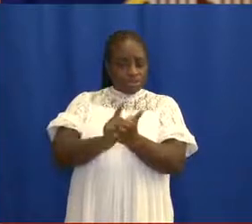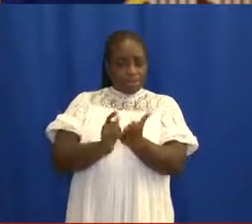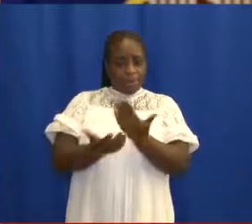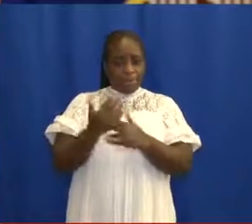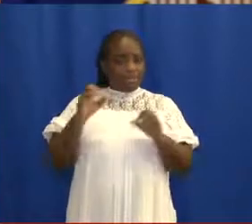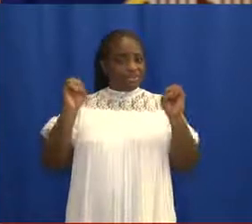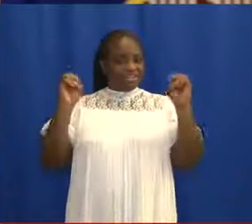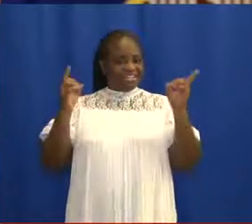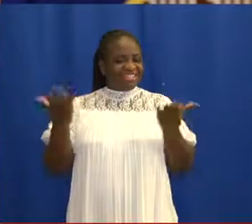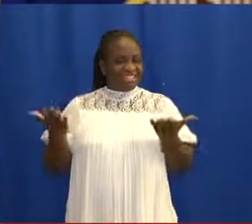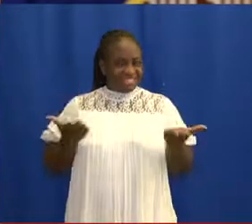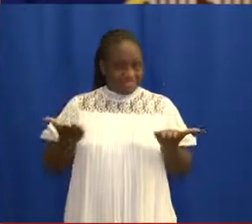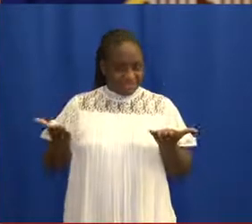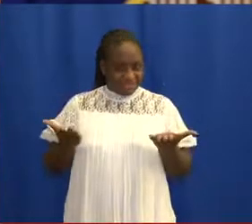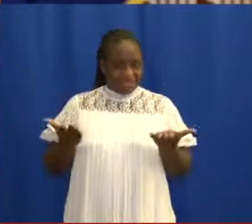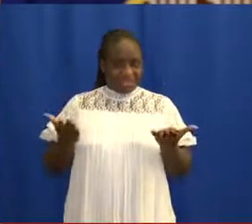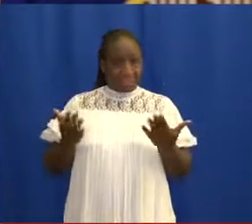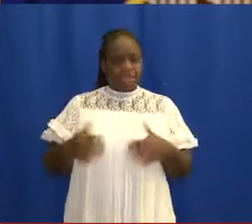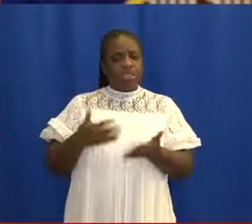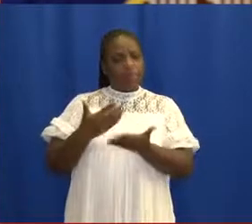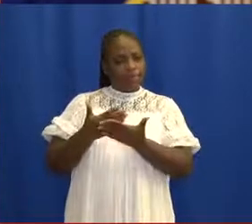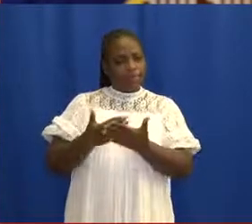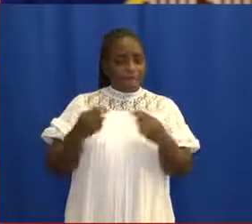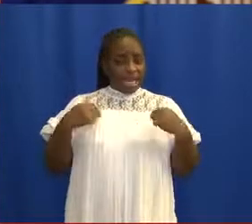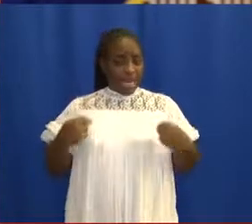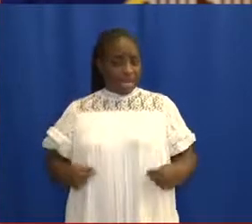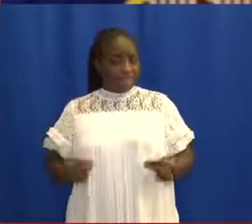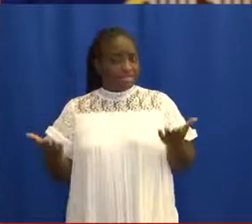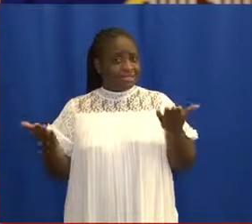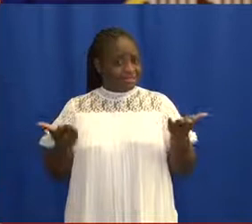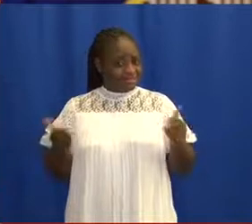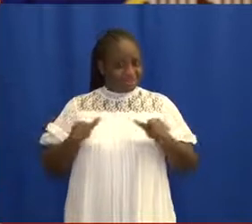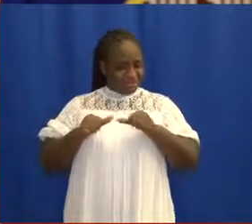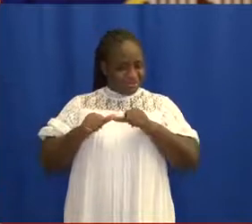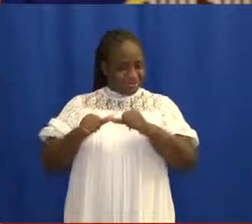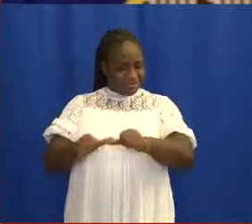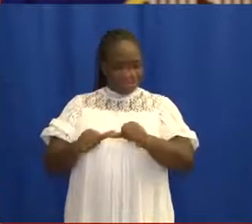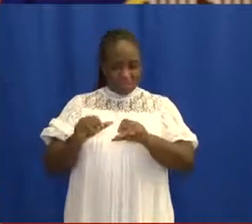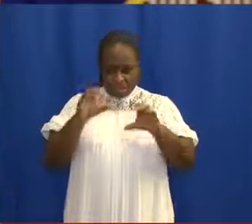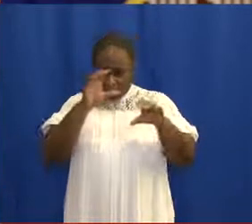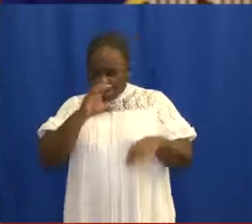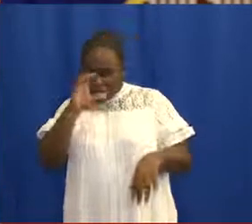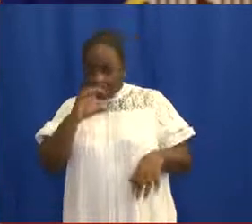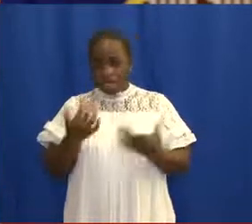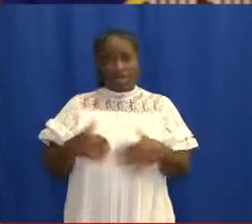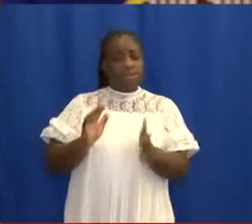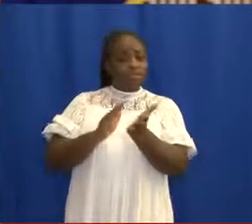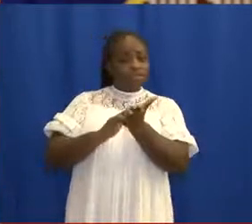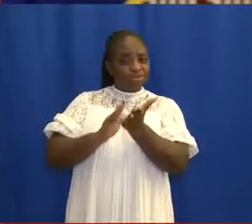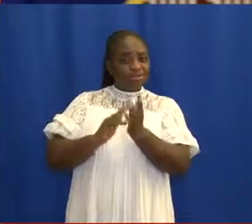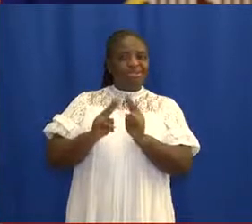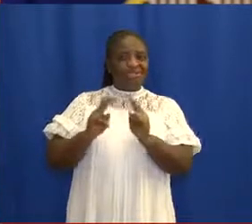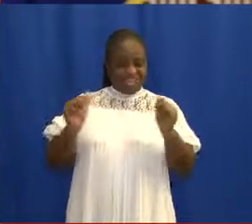provided by the Ghana Education Service, and I urge the Ghana Health Service to continue their surveyors at the